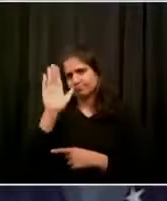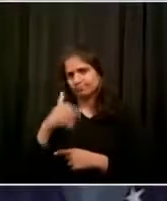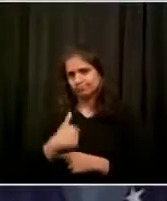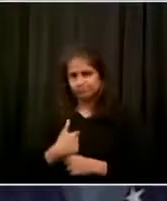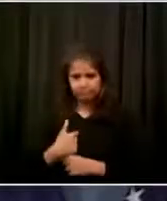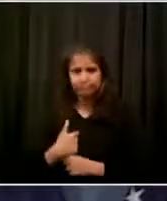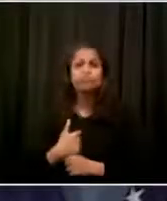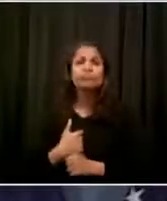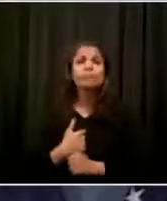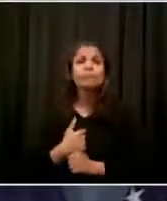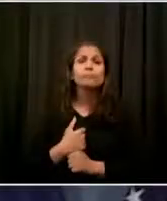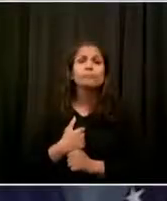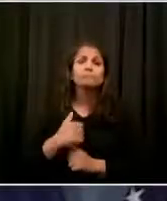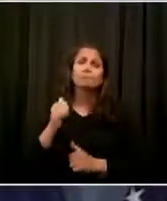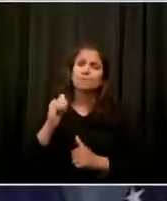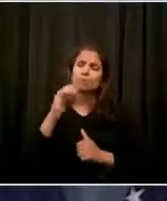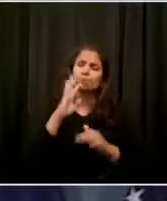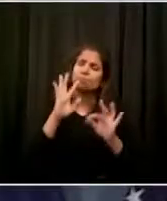I worry about every single day.